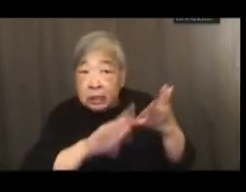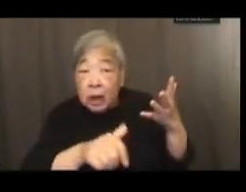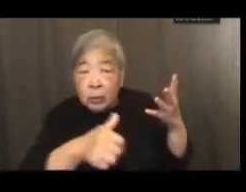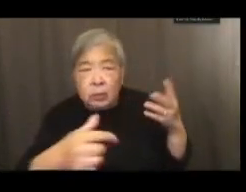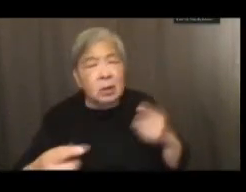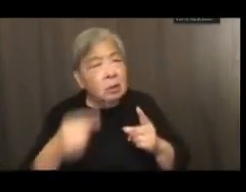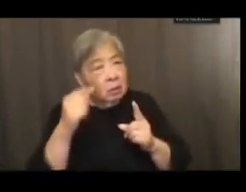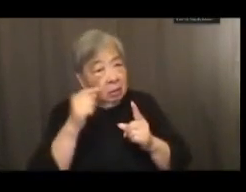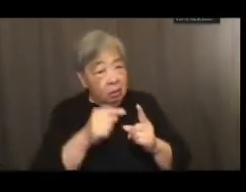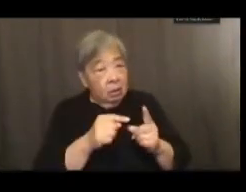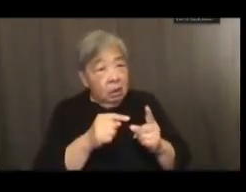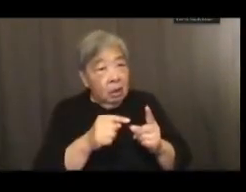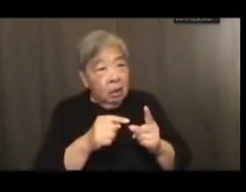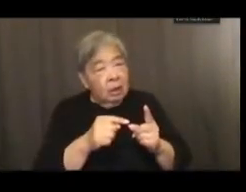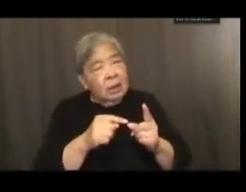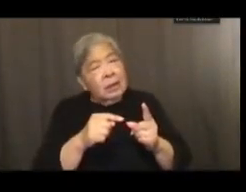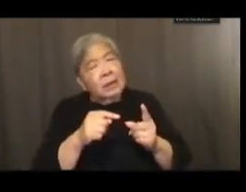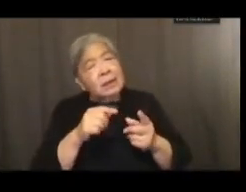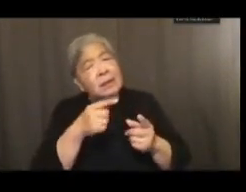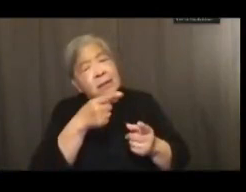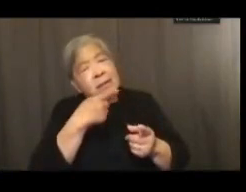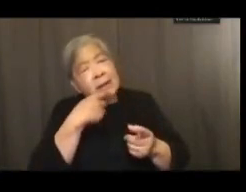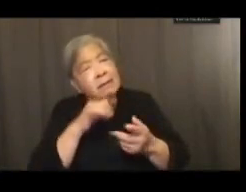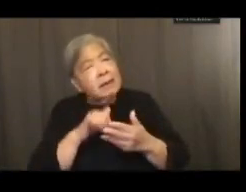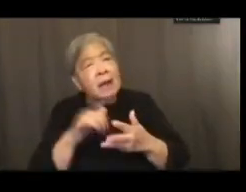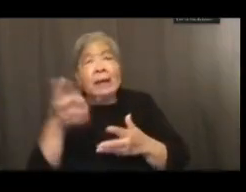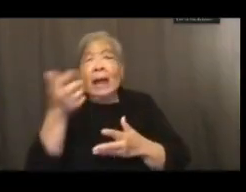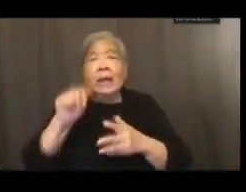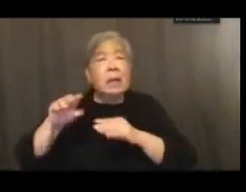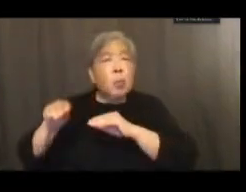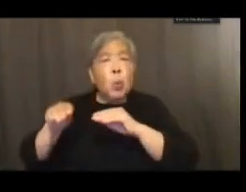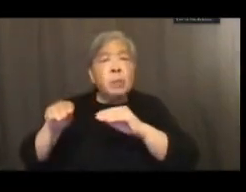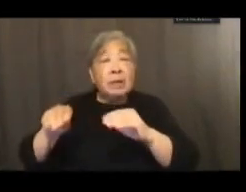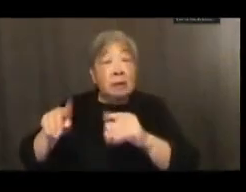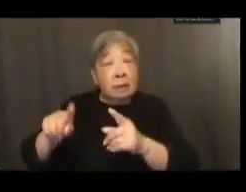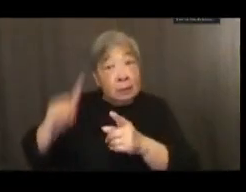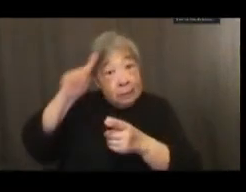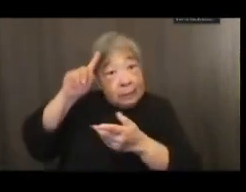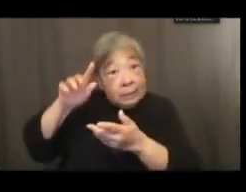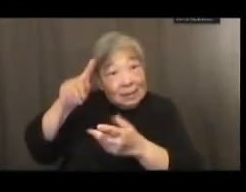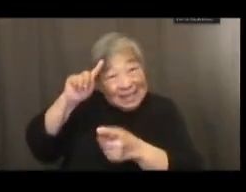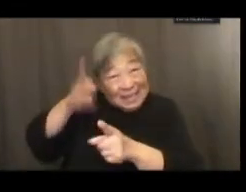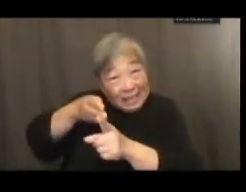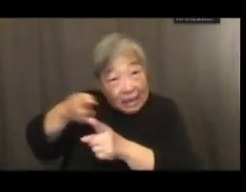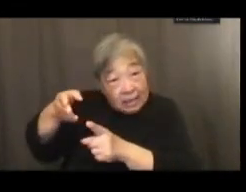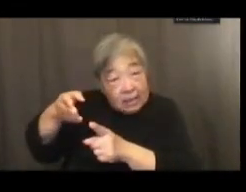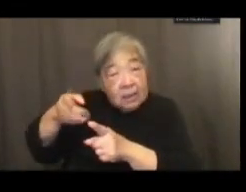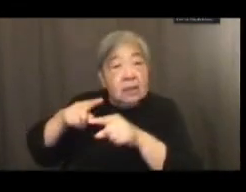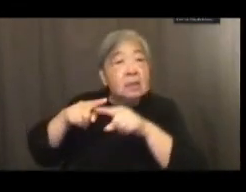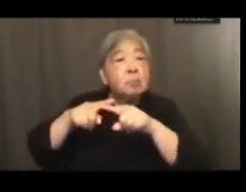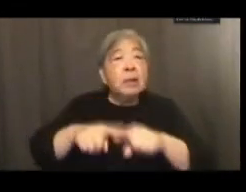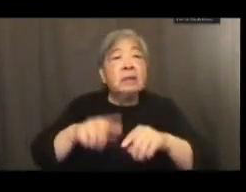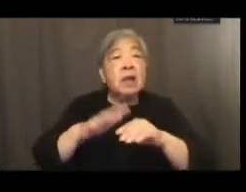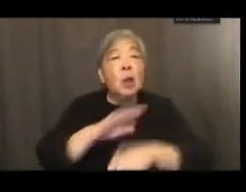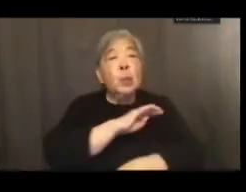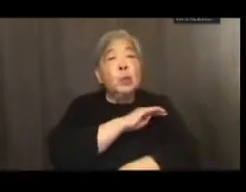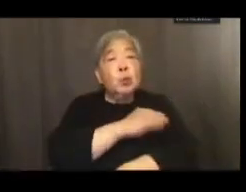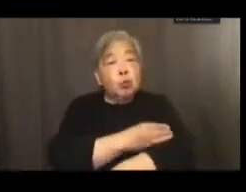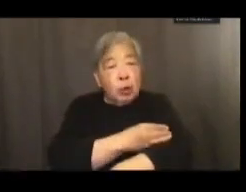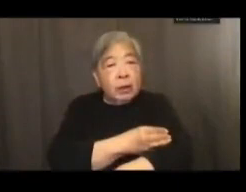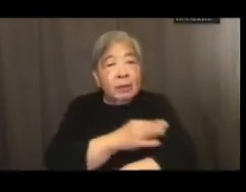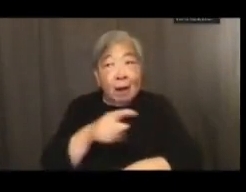with us that the sanity of any movement is contingent upon the strength of its song.